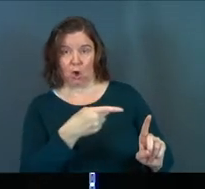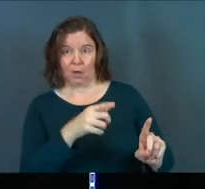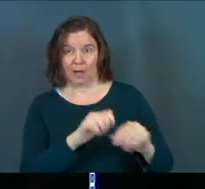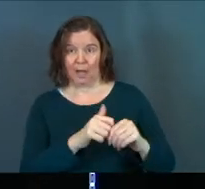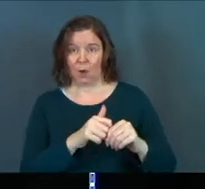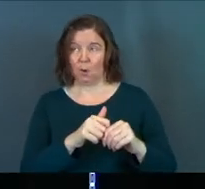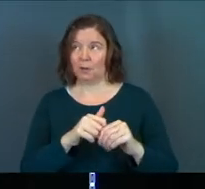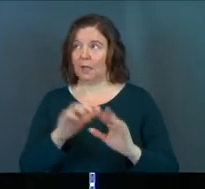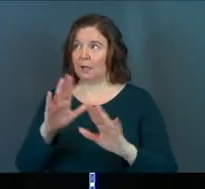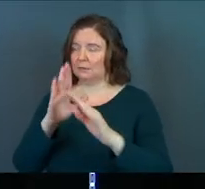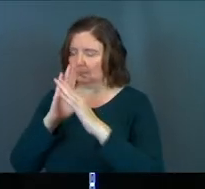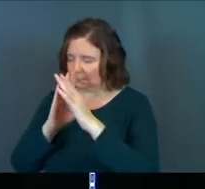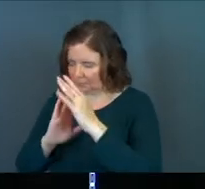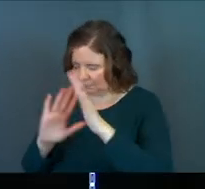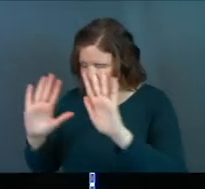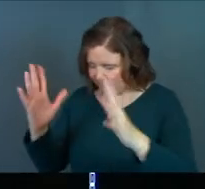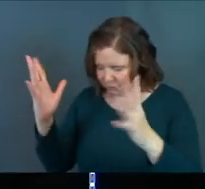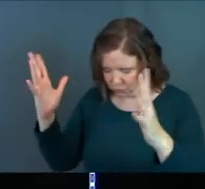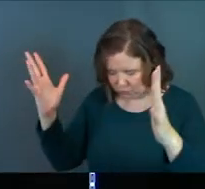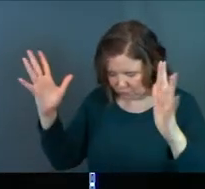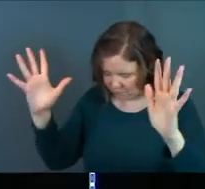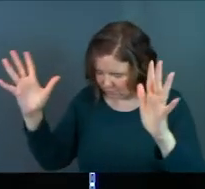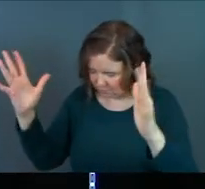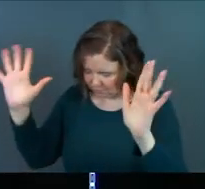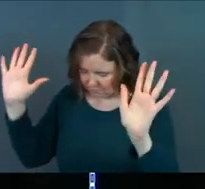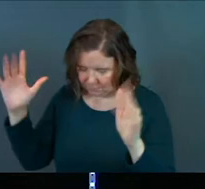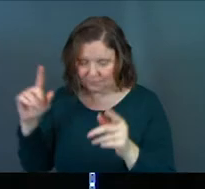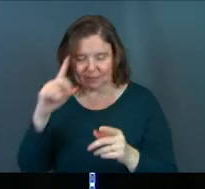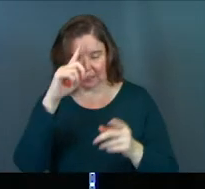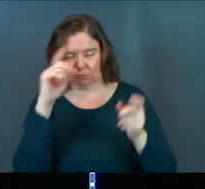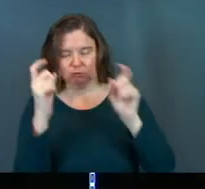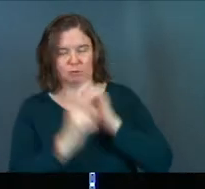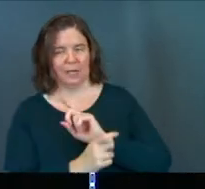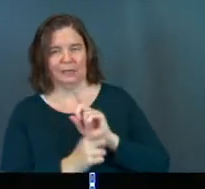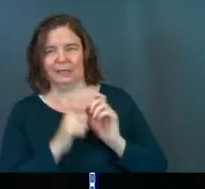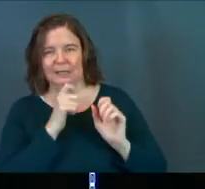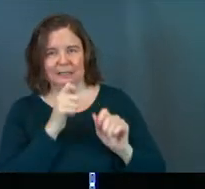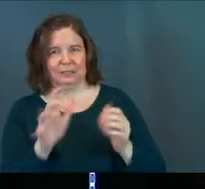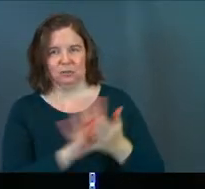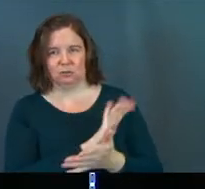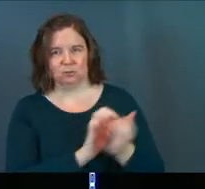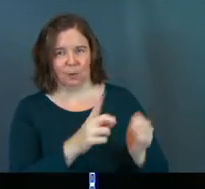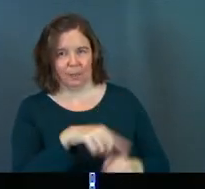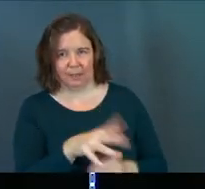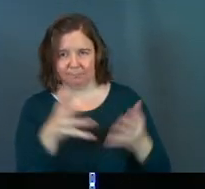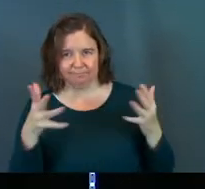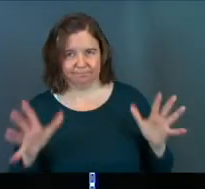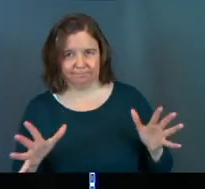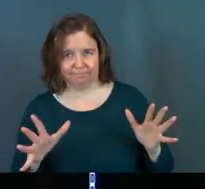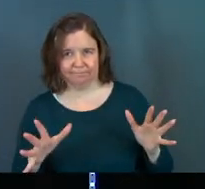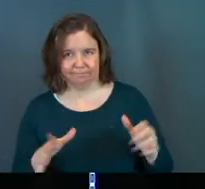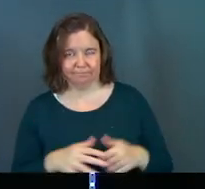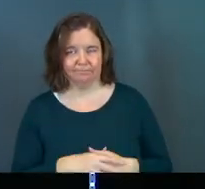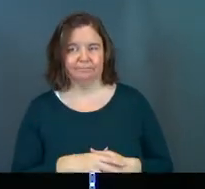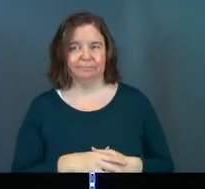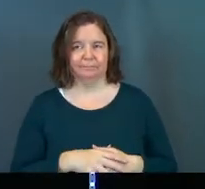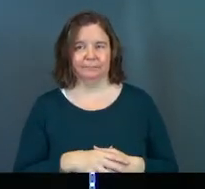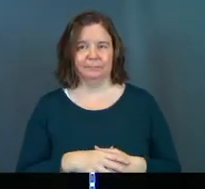and how they had put a stop to their evil ways, he changed his mind and did not carry out the destruction he had threatened.